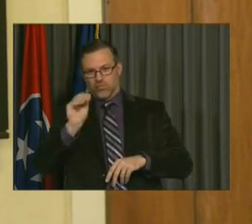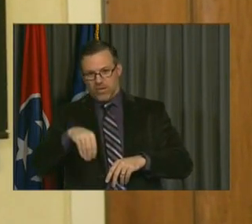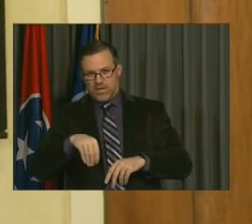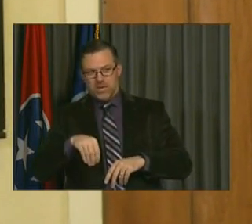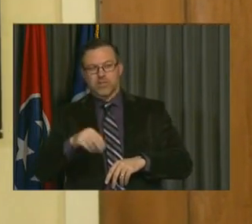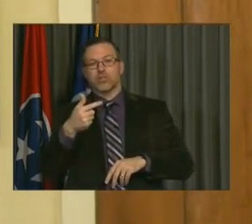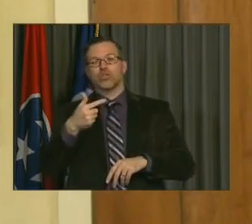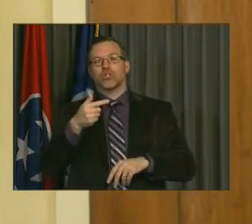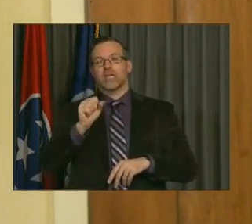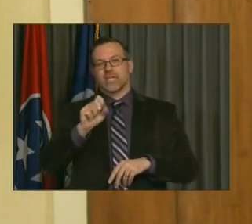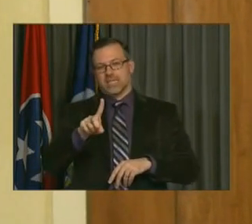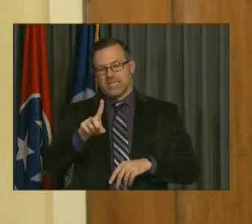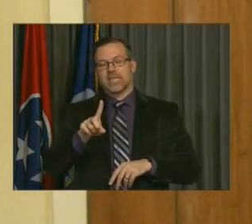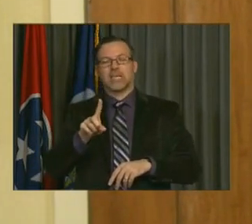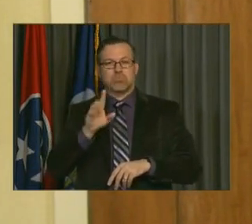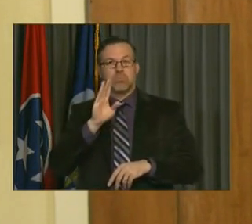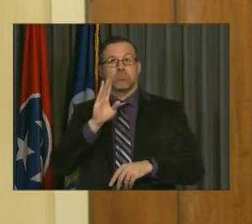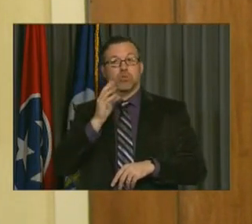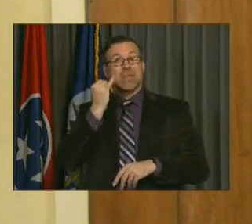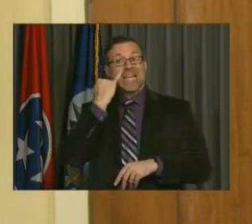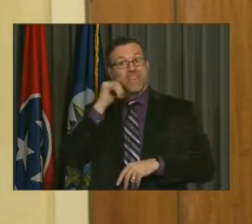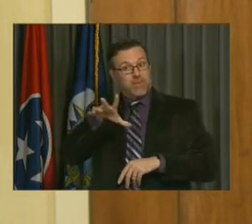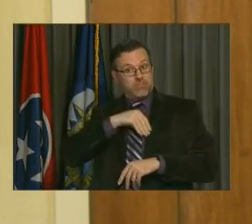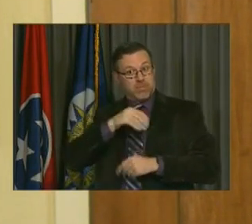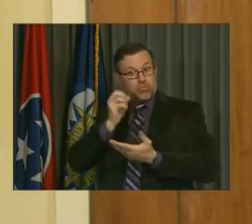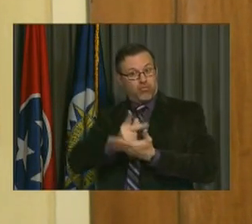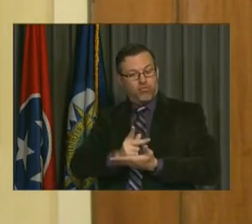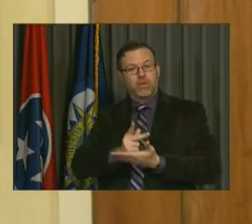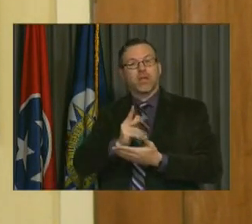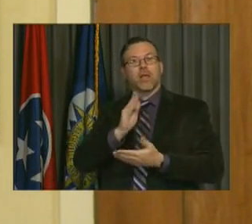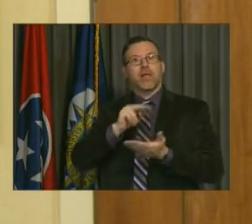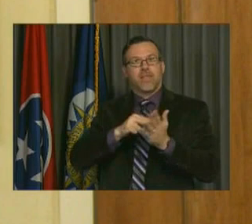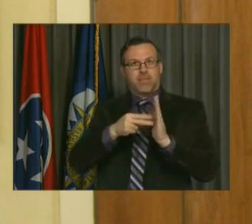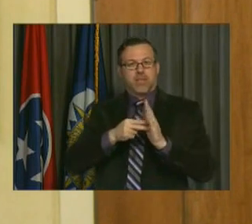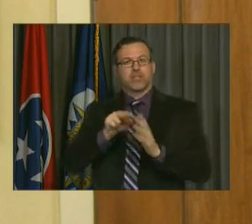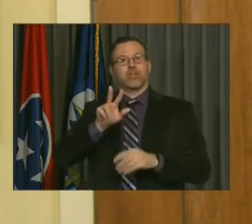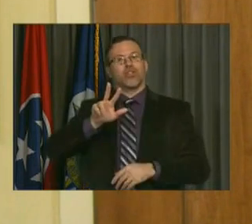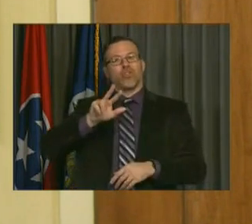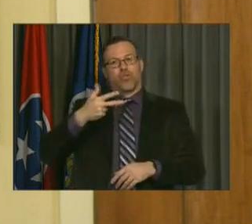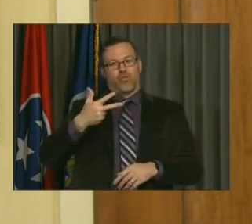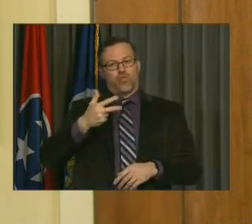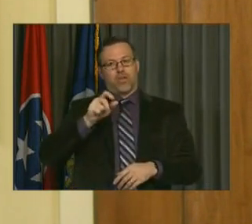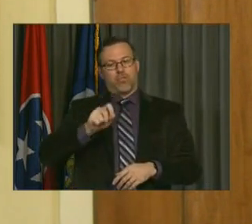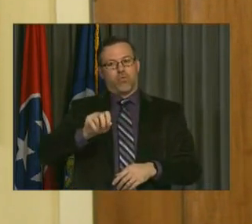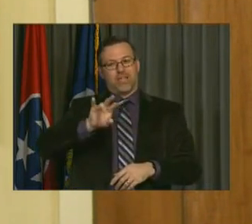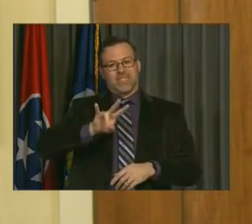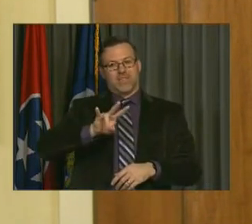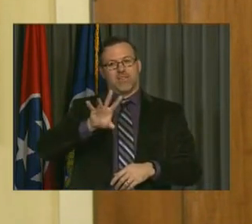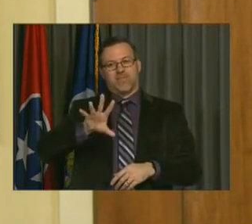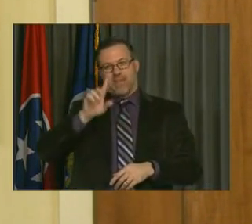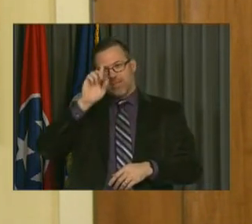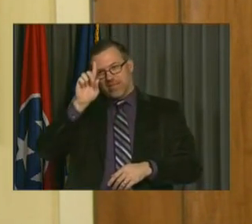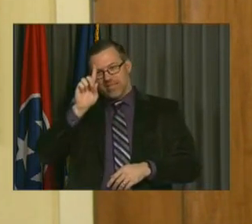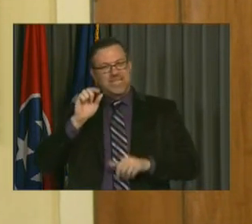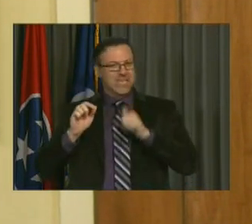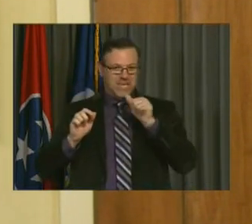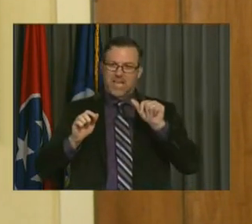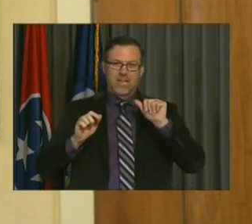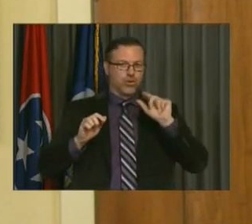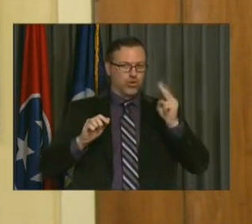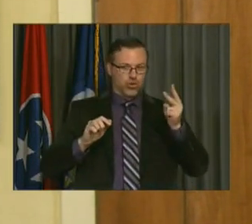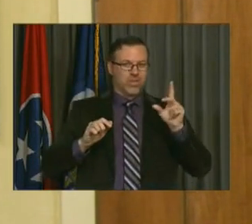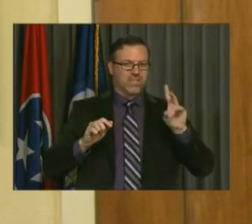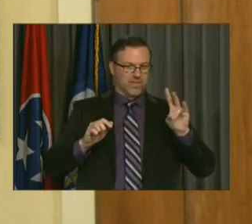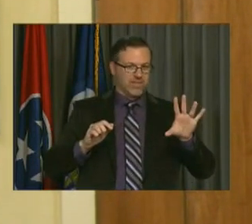will go to, would go if it's adopted to $3.75 instead of the $2.75